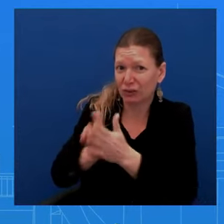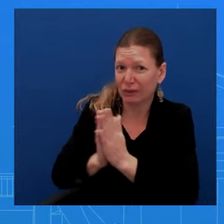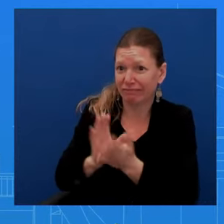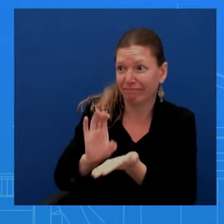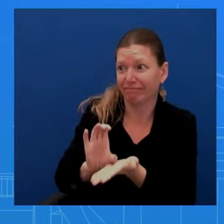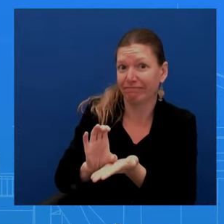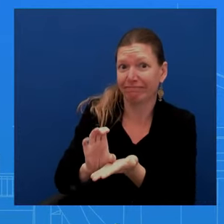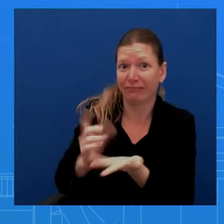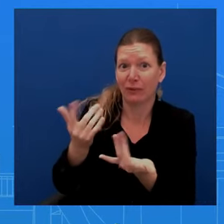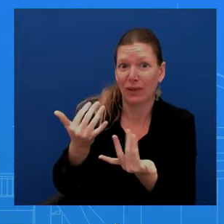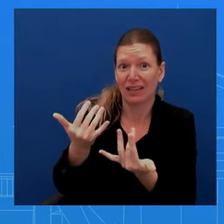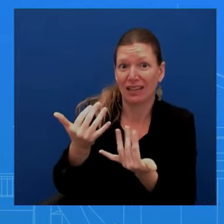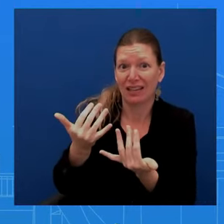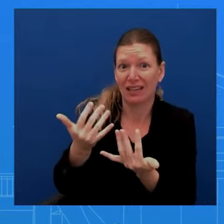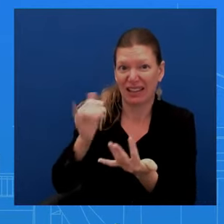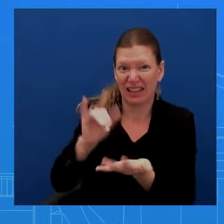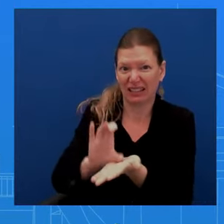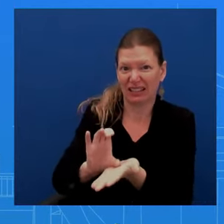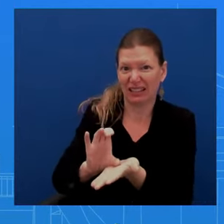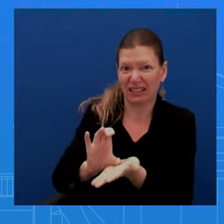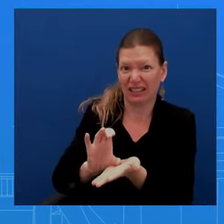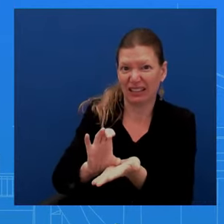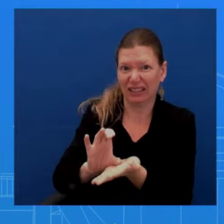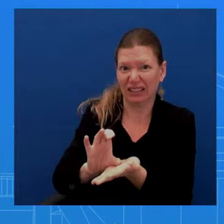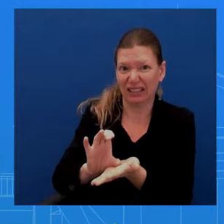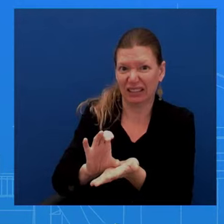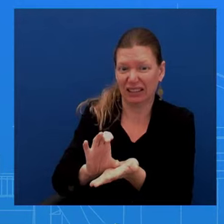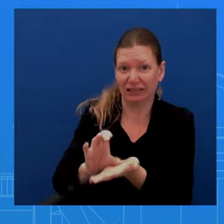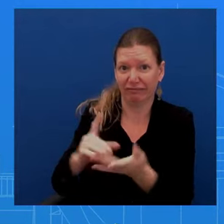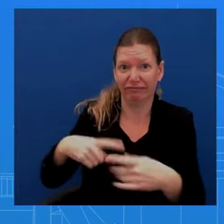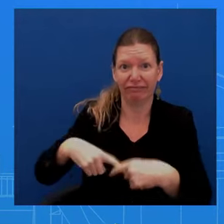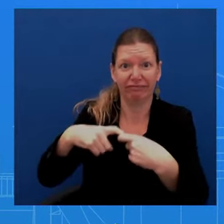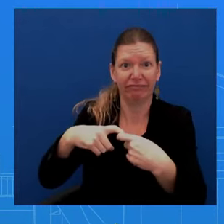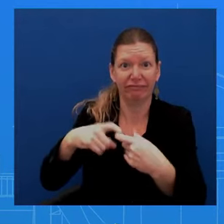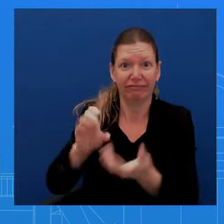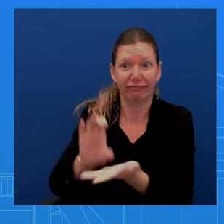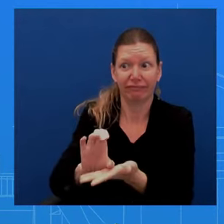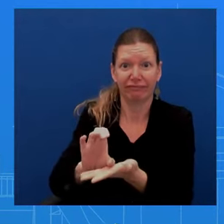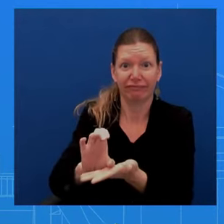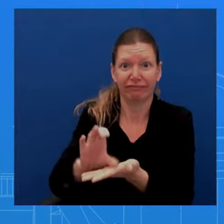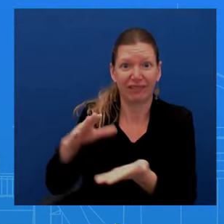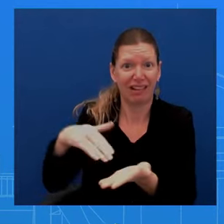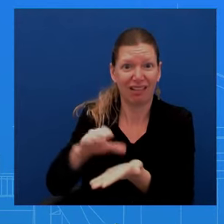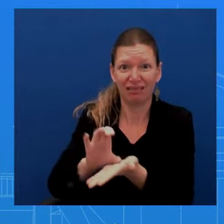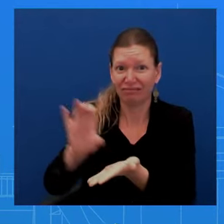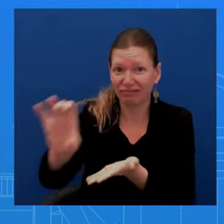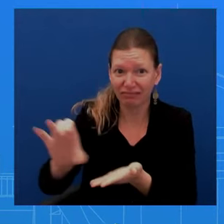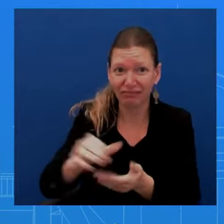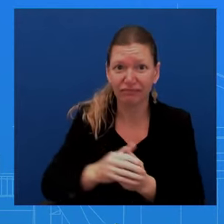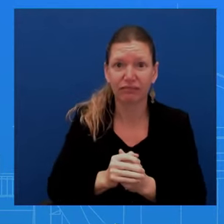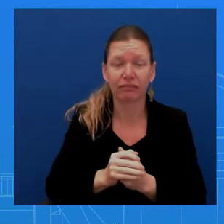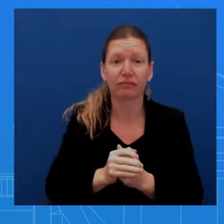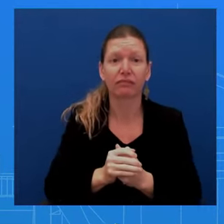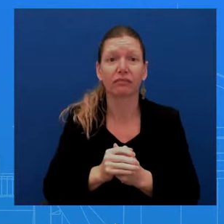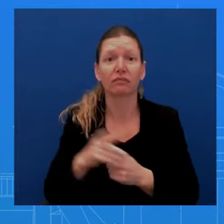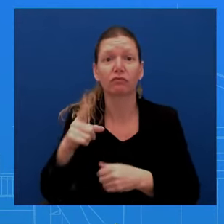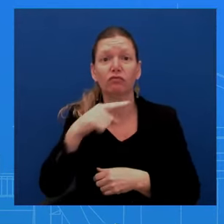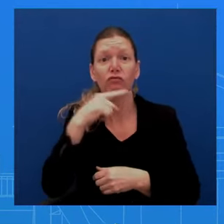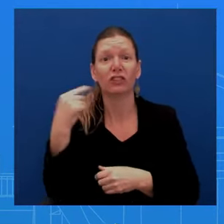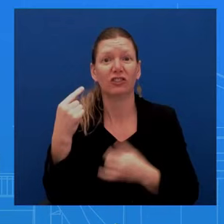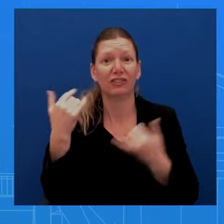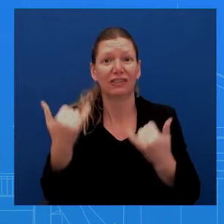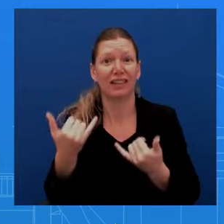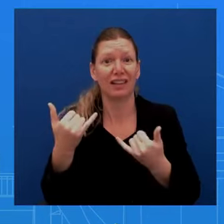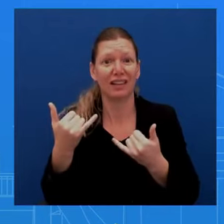now ground to a halt. The attacks that the Russians are conducting, uh, are only increasing. And now, as I talked about